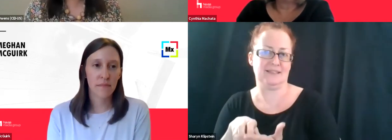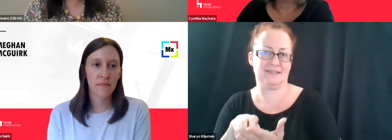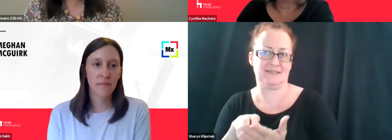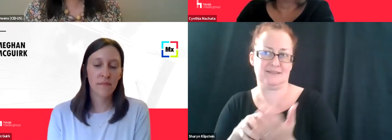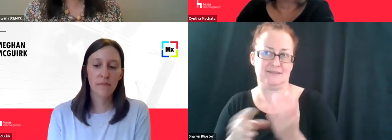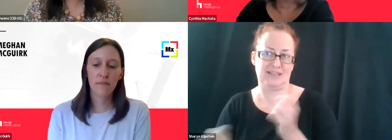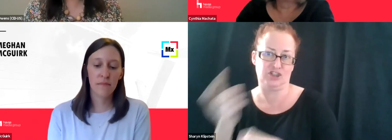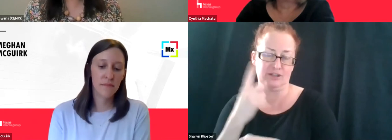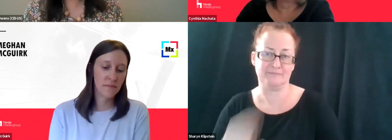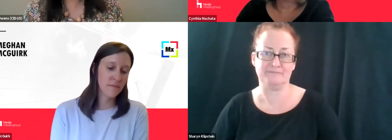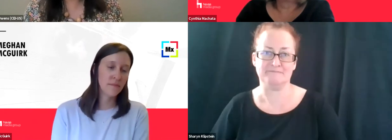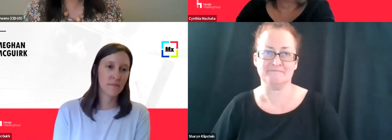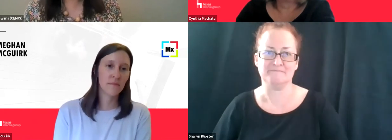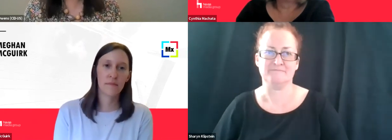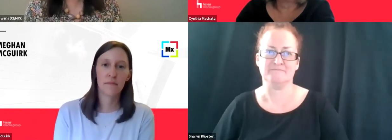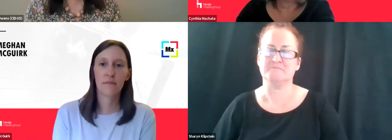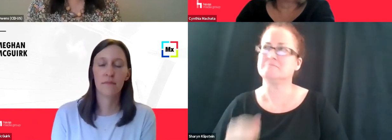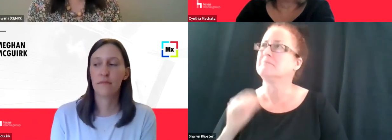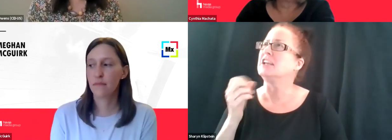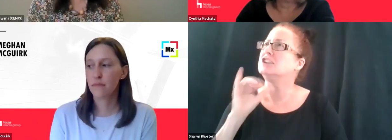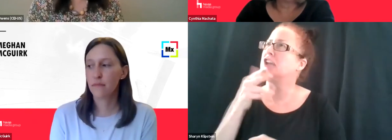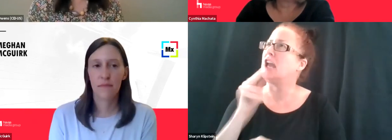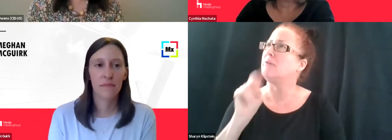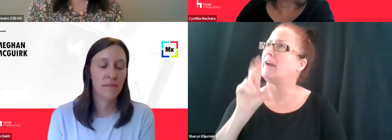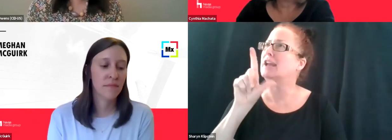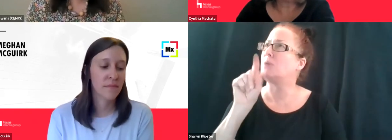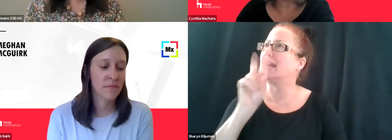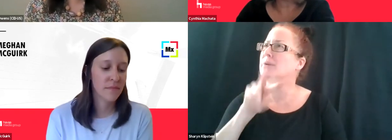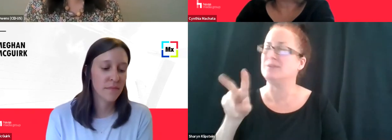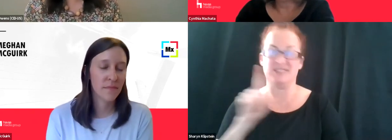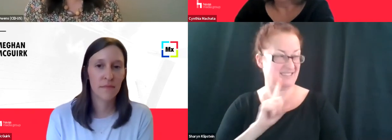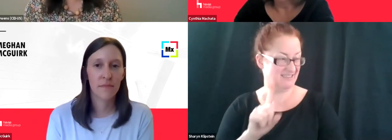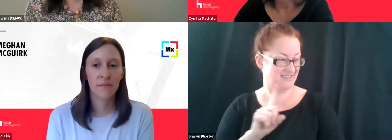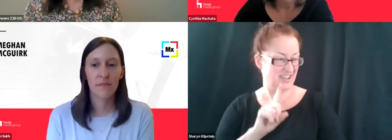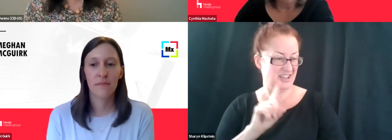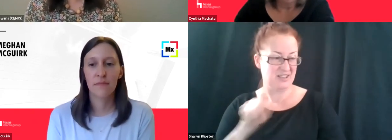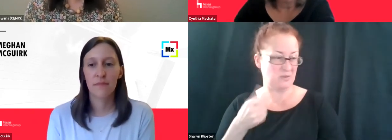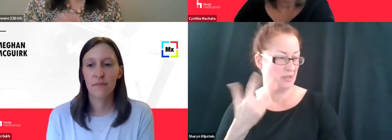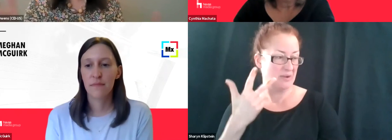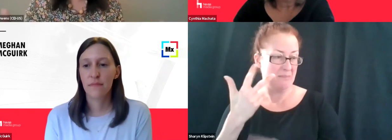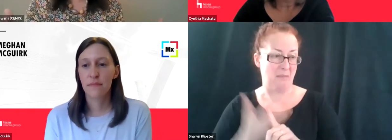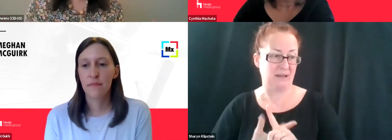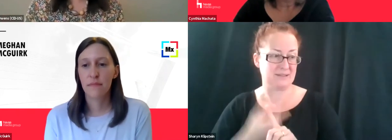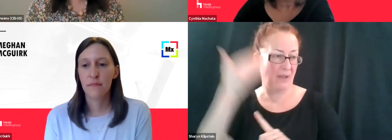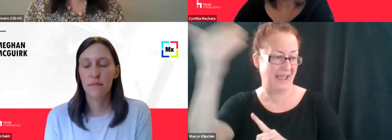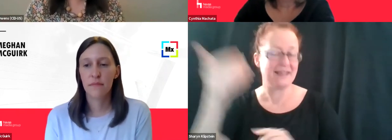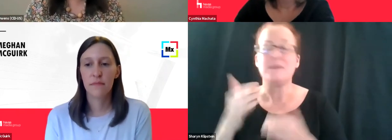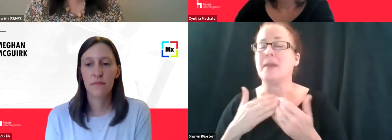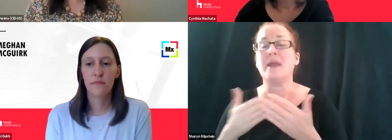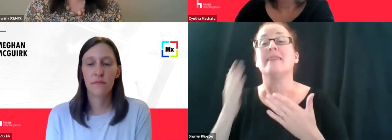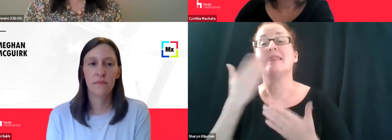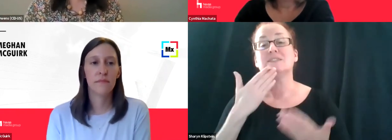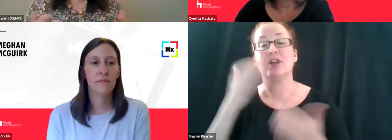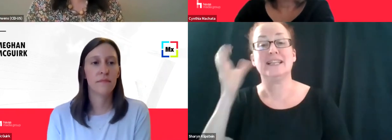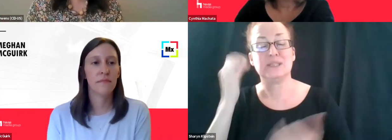that's only eight months away or seven months away from now. Um, and I thank everybody for listening to